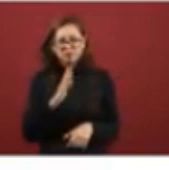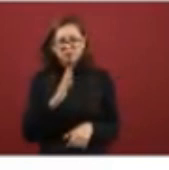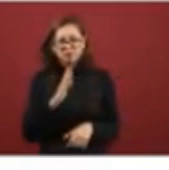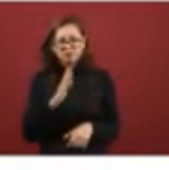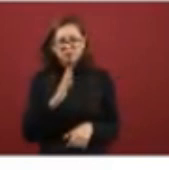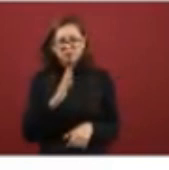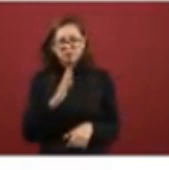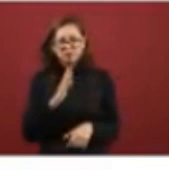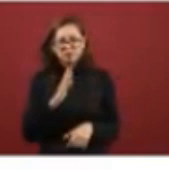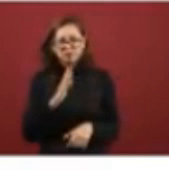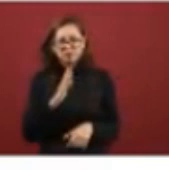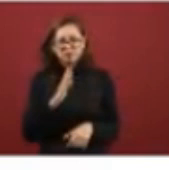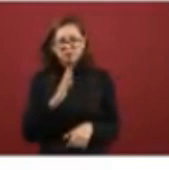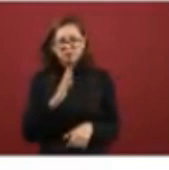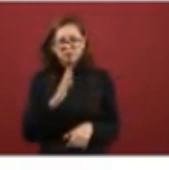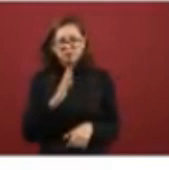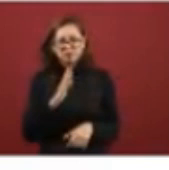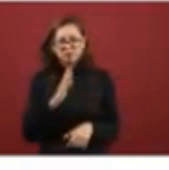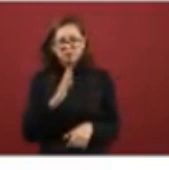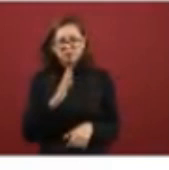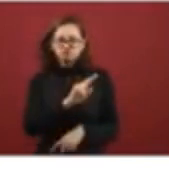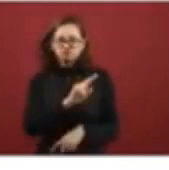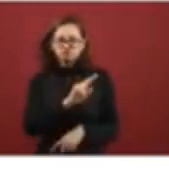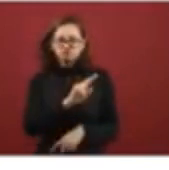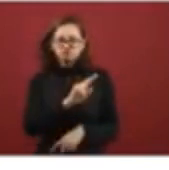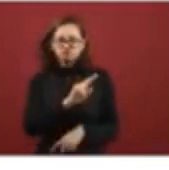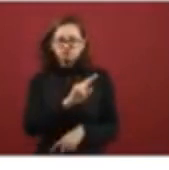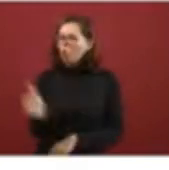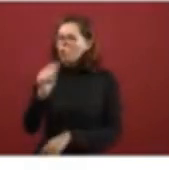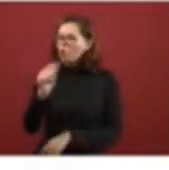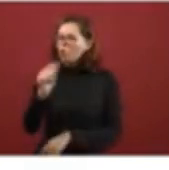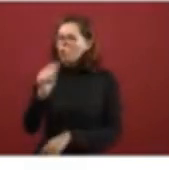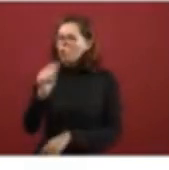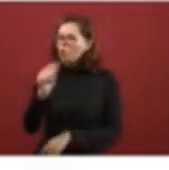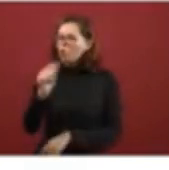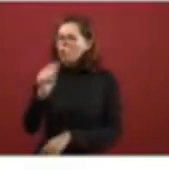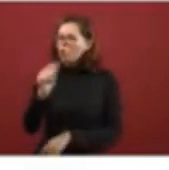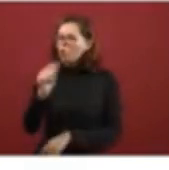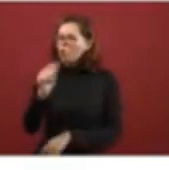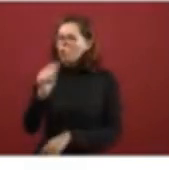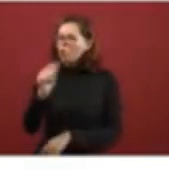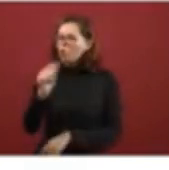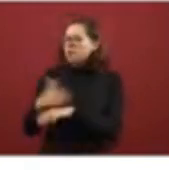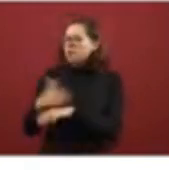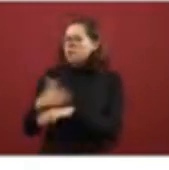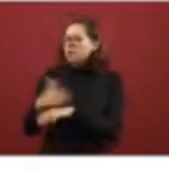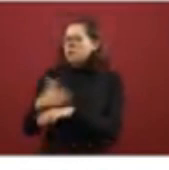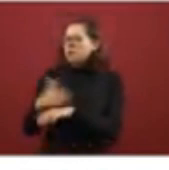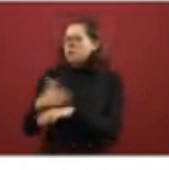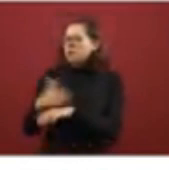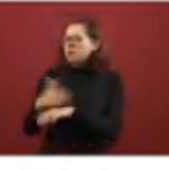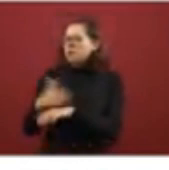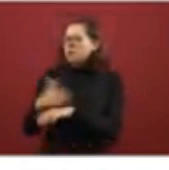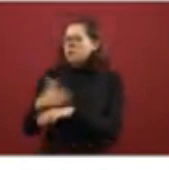... go to different gas stations, we're just trying to give, keep the appraised.